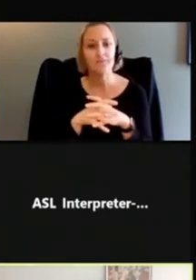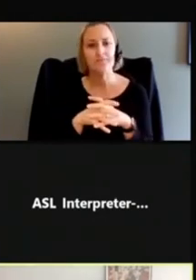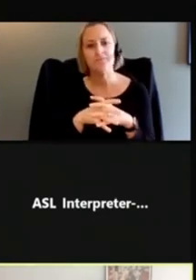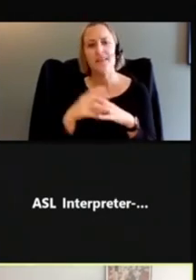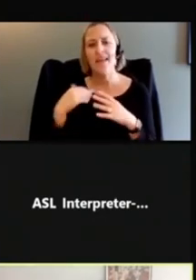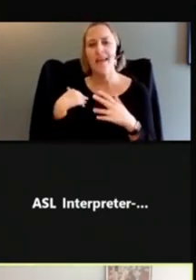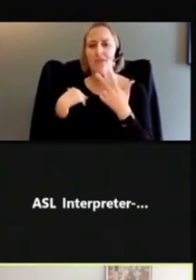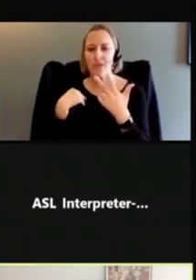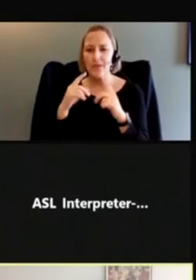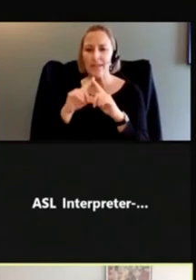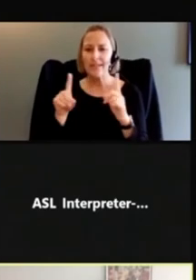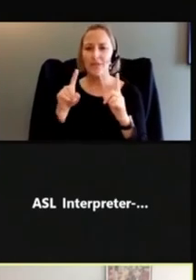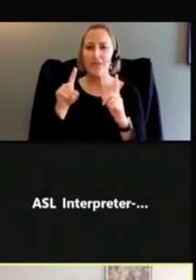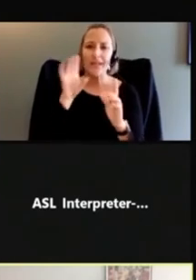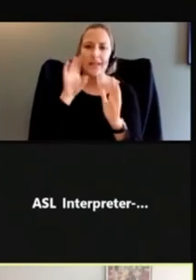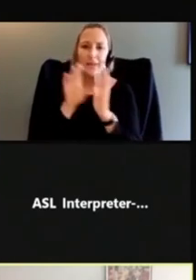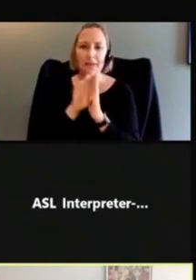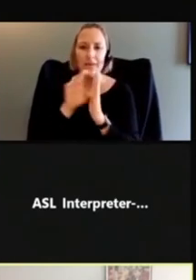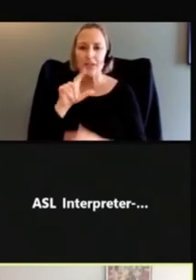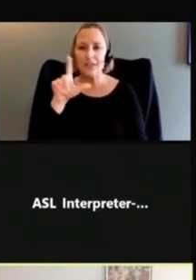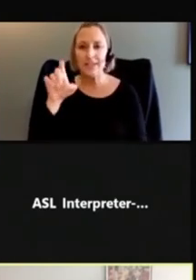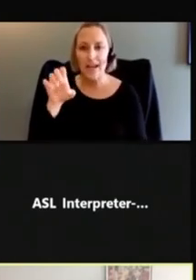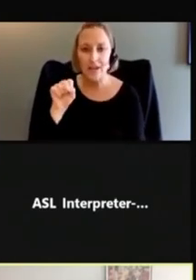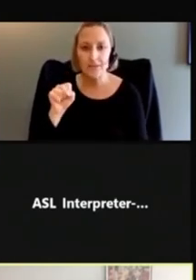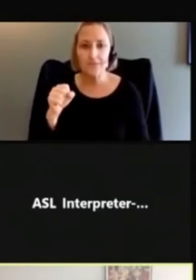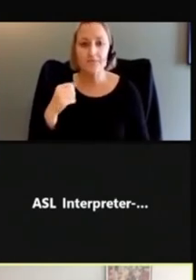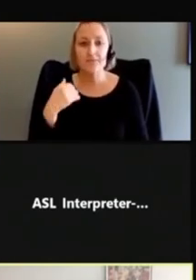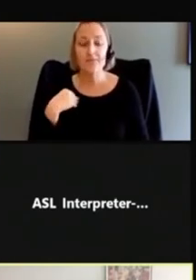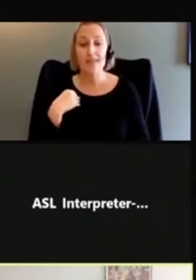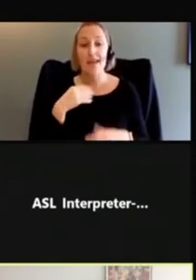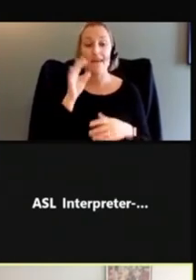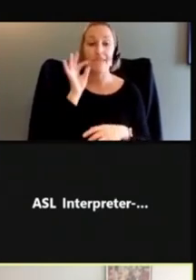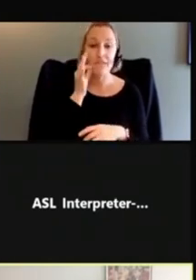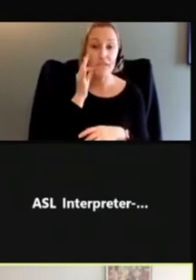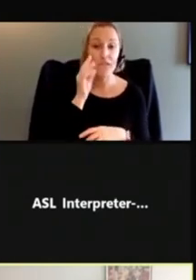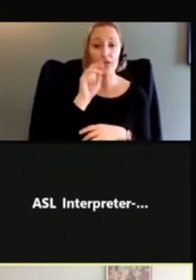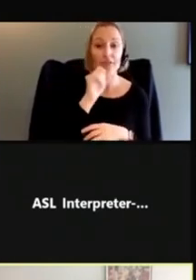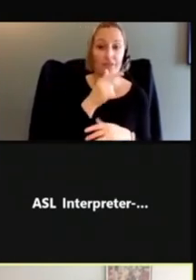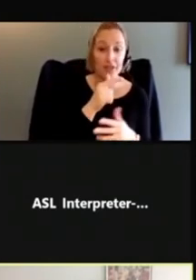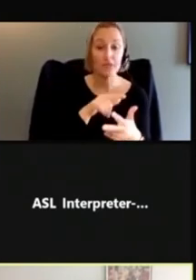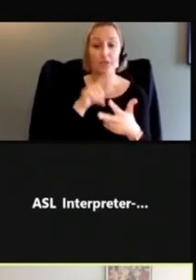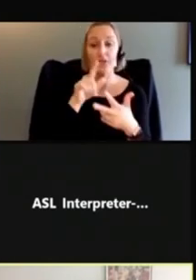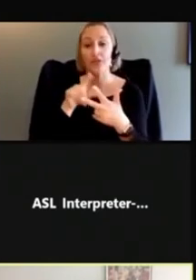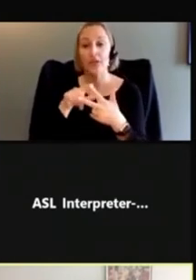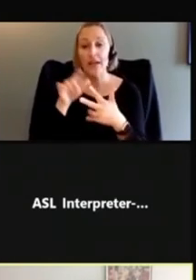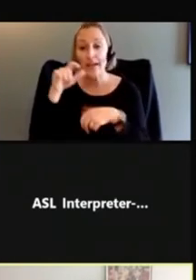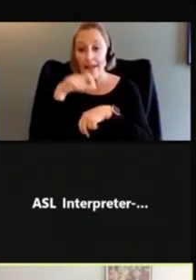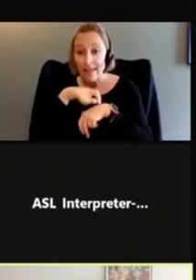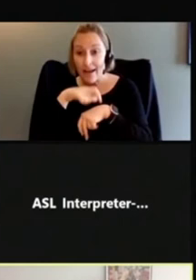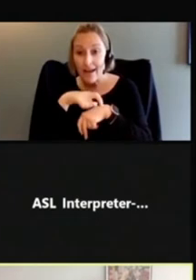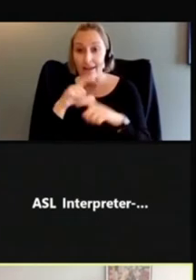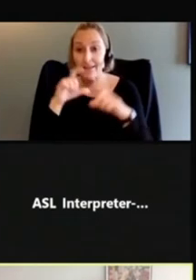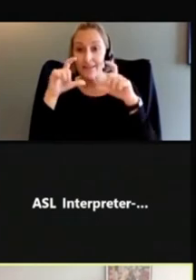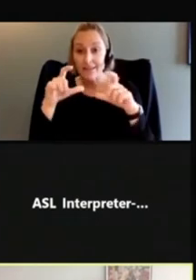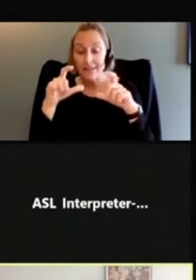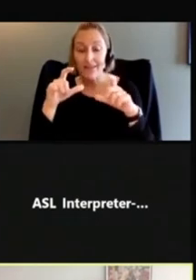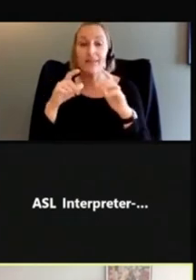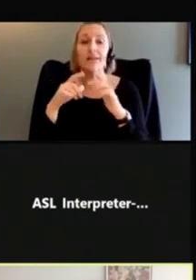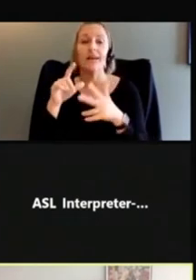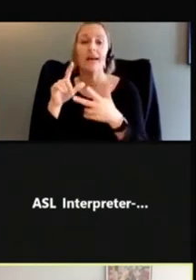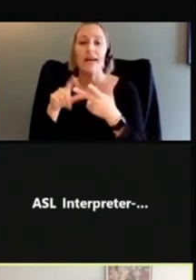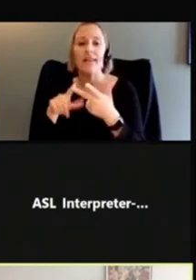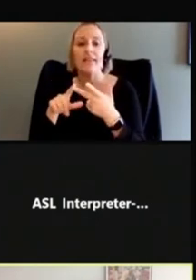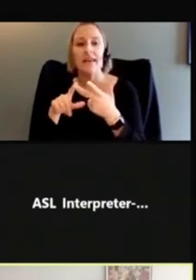different image styles. So we have the fruit and the vegetable here, a clock for getting eight hours of sleep, and then our doodle